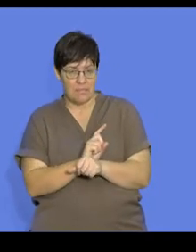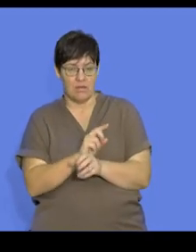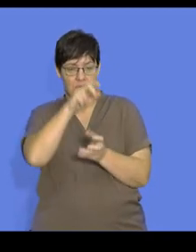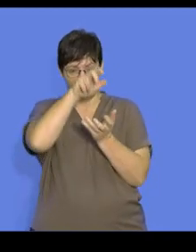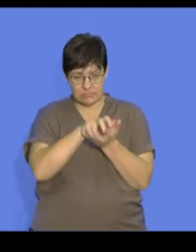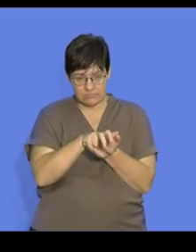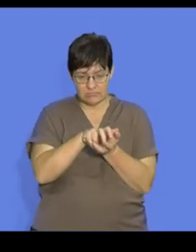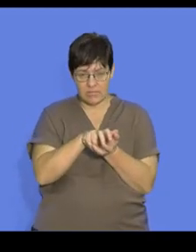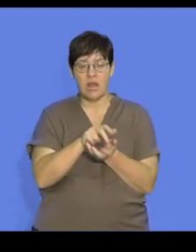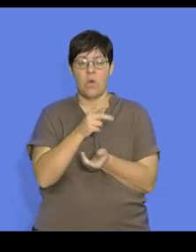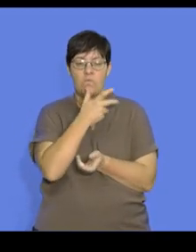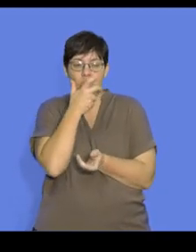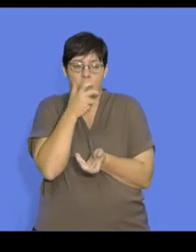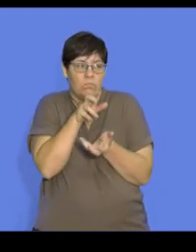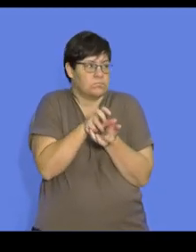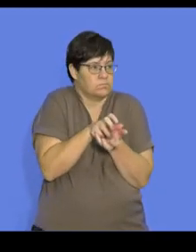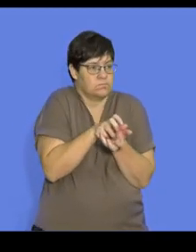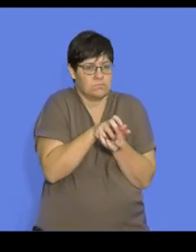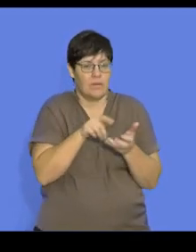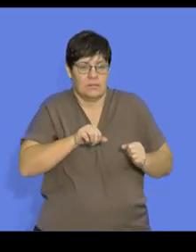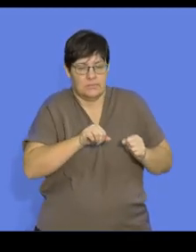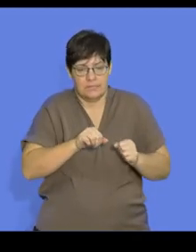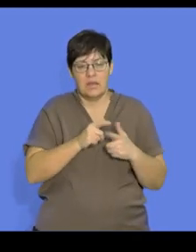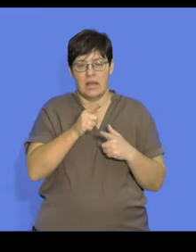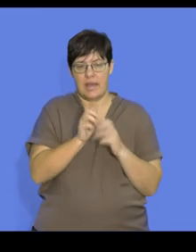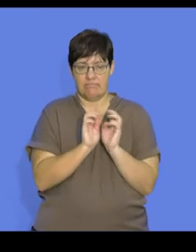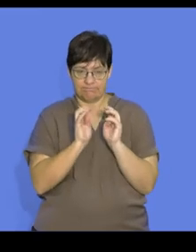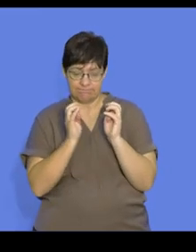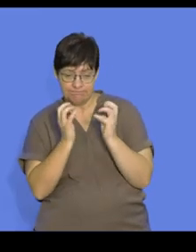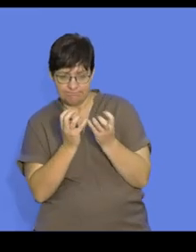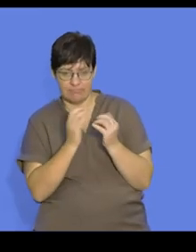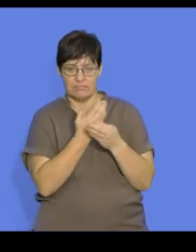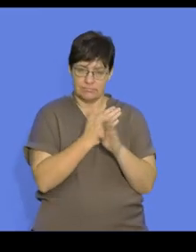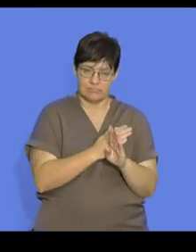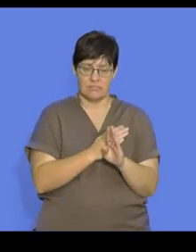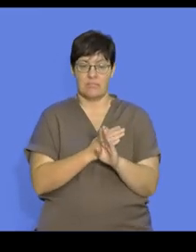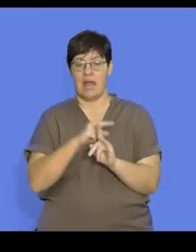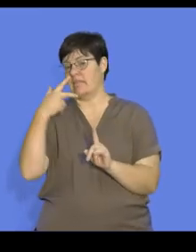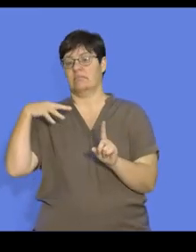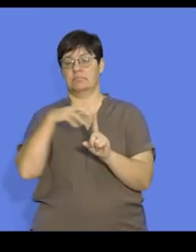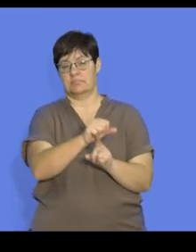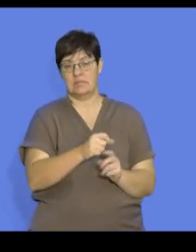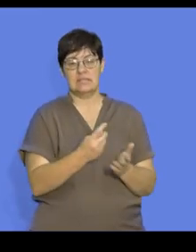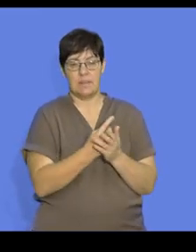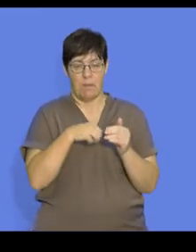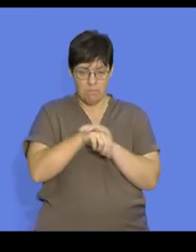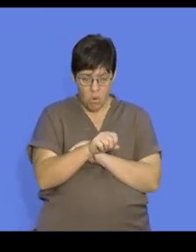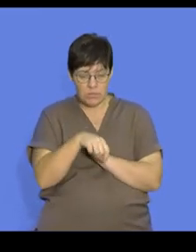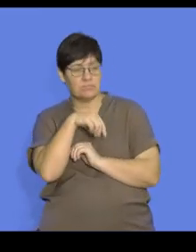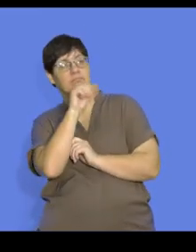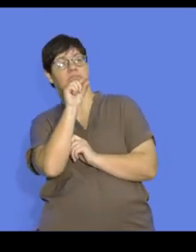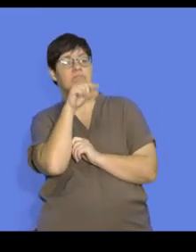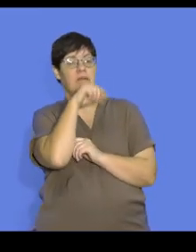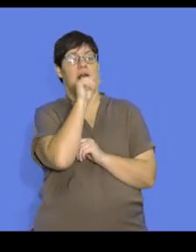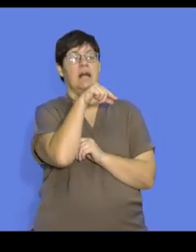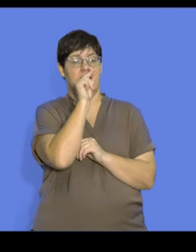eggs will undergo incubation. The nest helps to protect the eggs against predators as well as when they are born and hatched